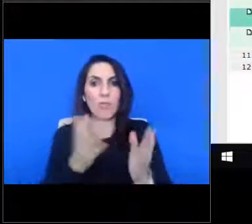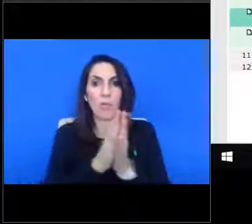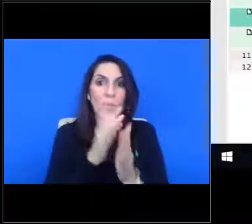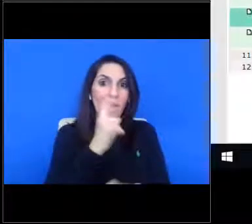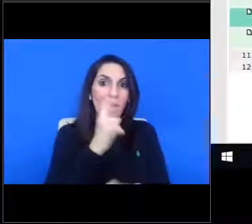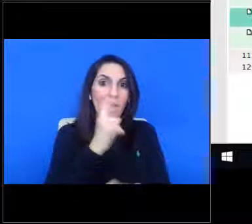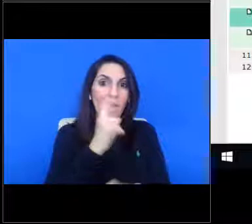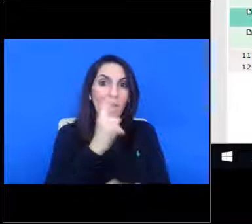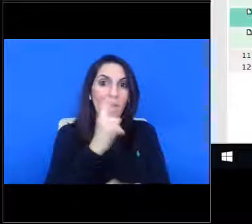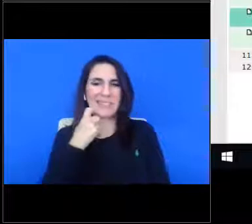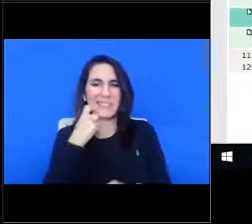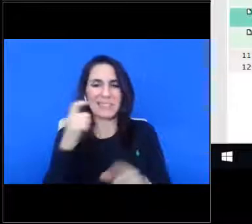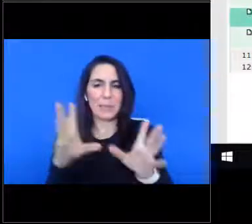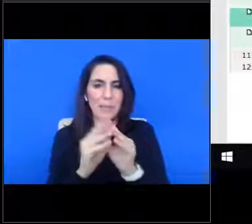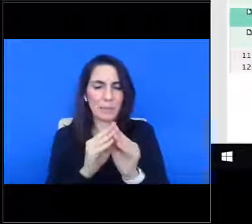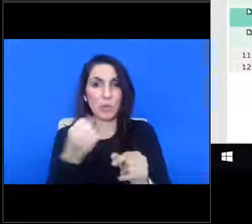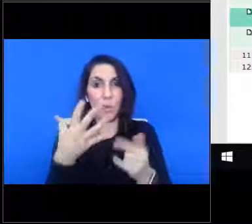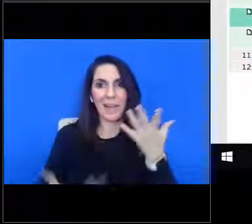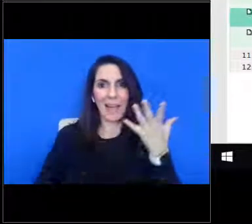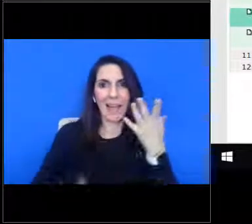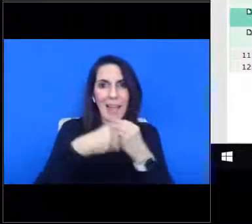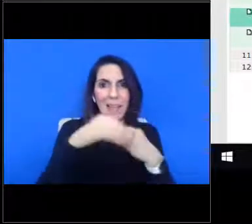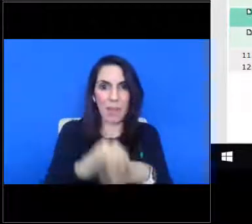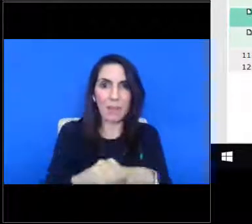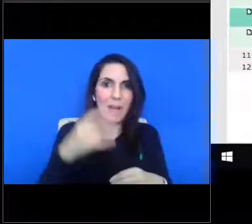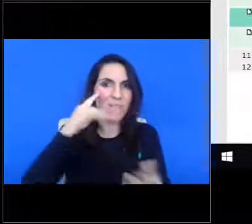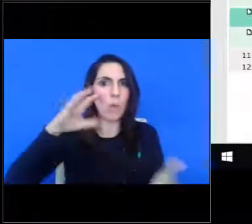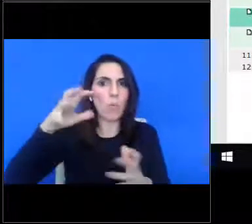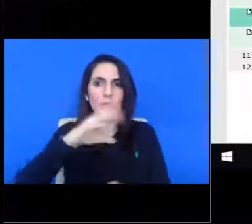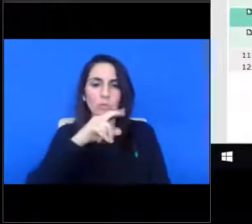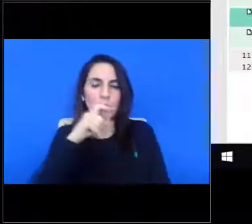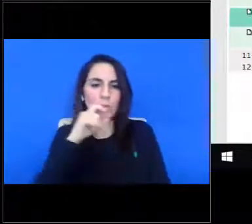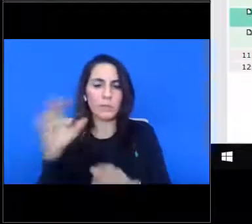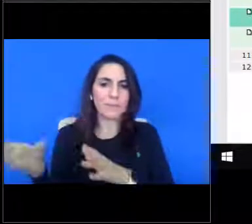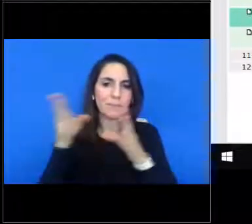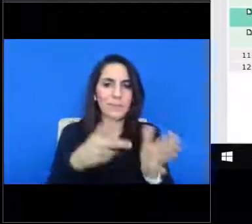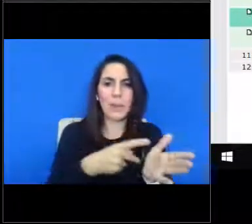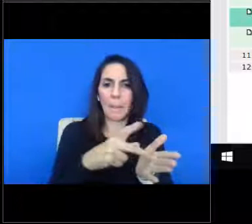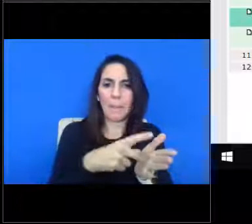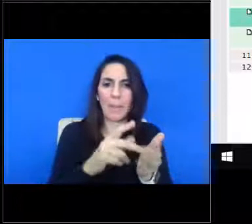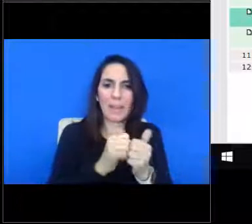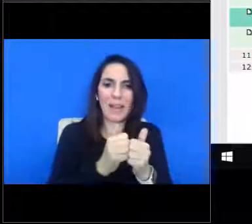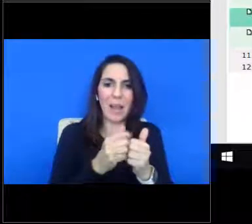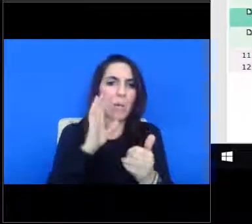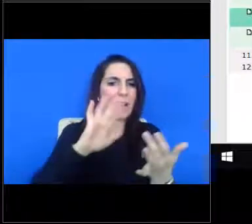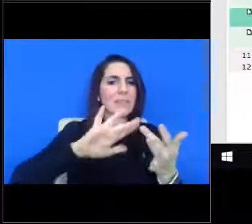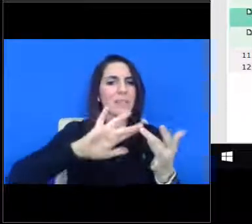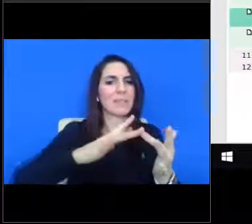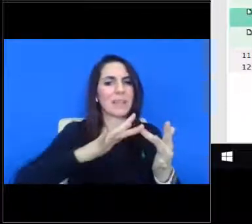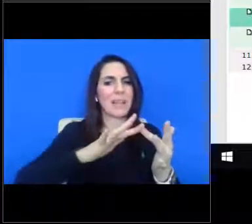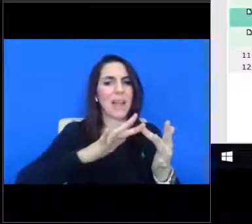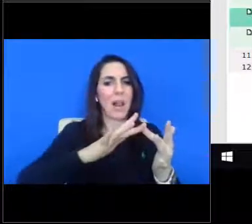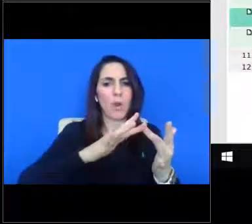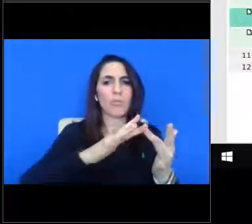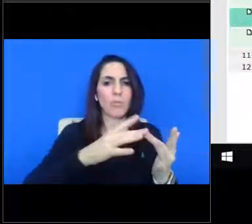the last meeting. Yes. Um, so that has been inserted. Um, the form of payment was again transferred to be an electronic funds transfer instead of